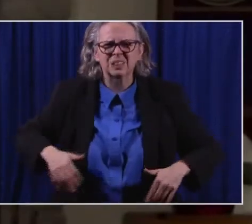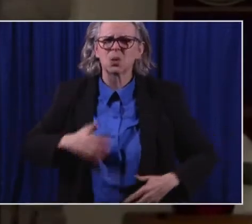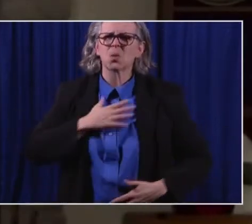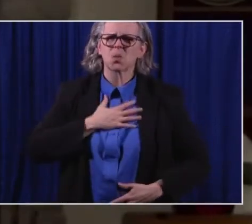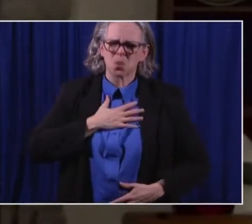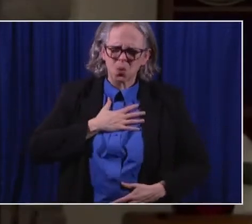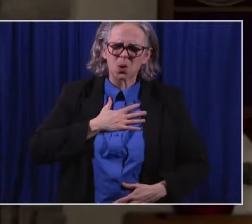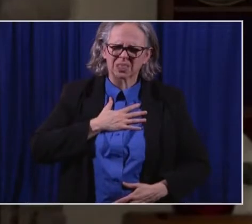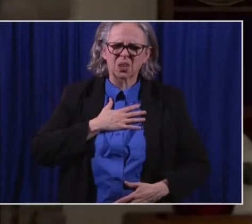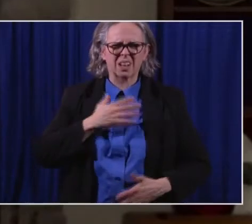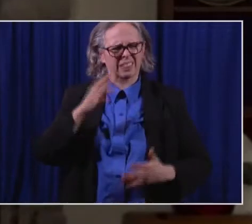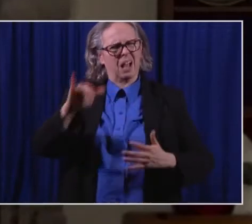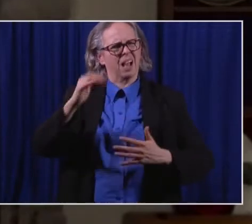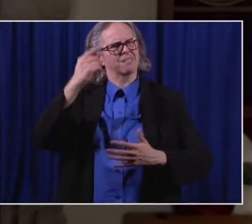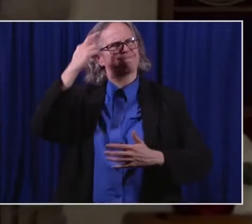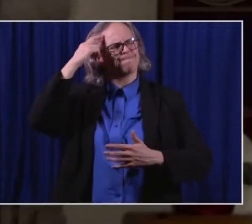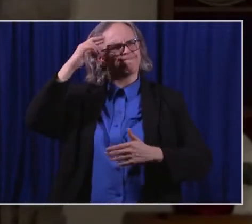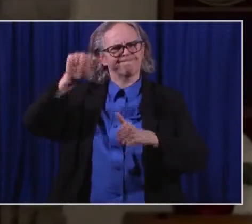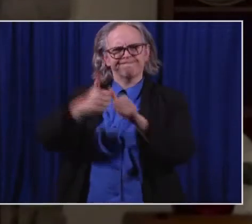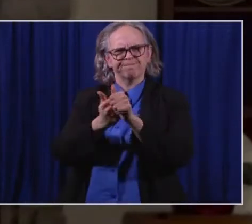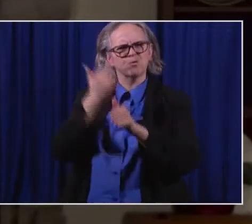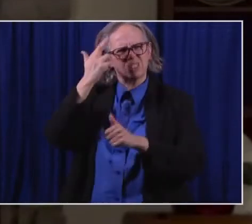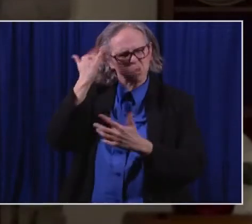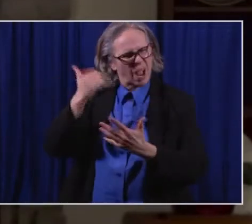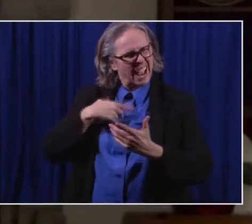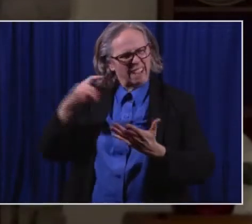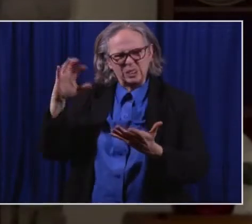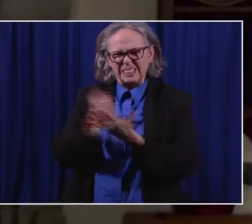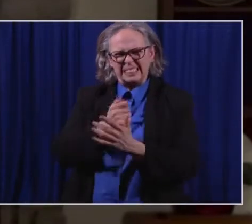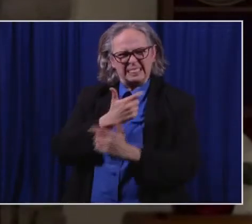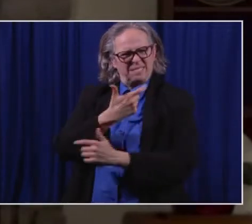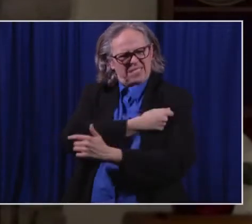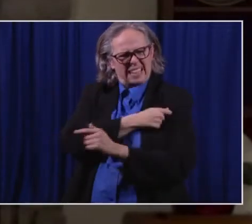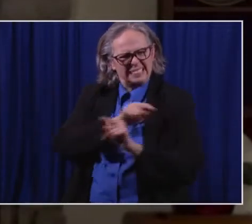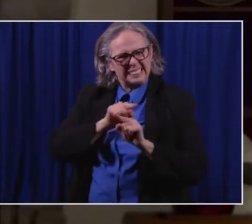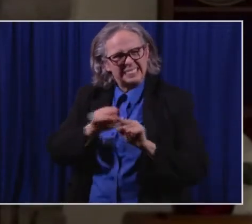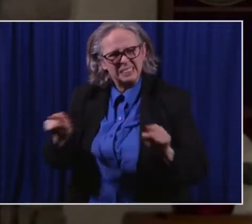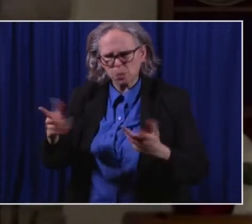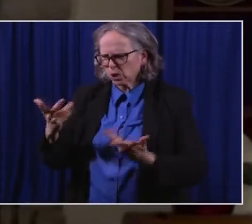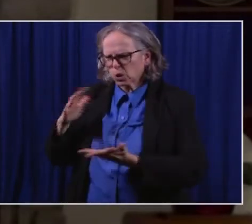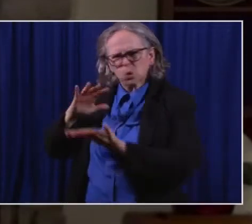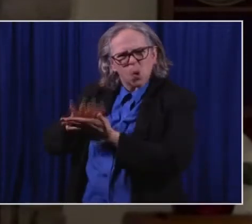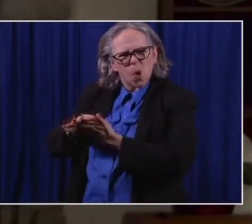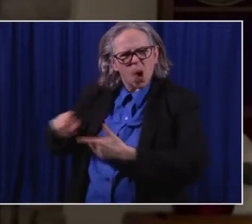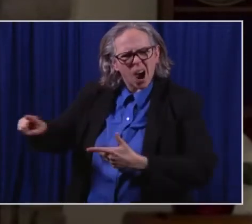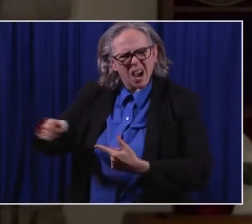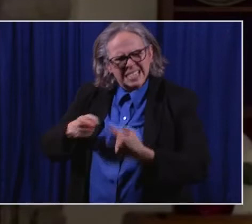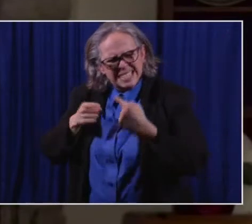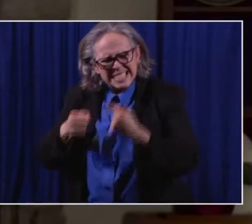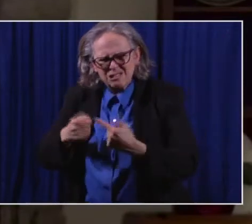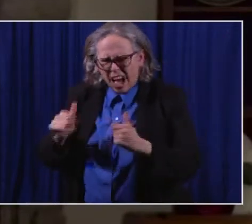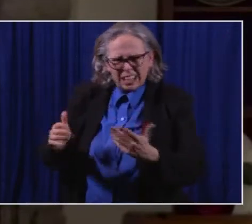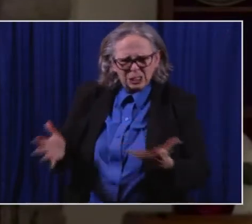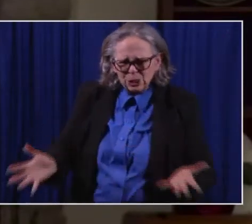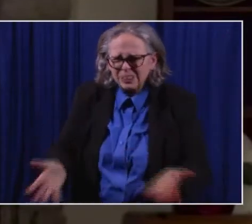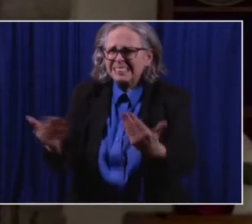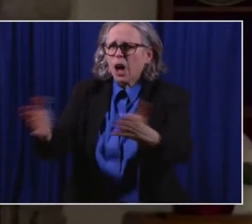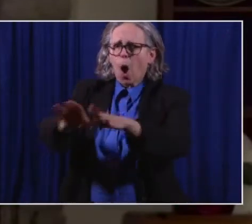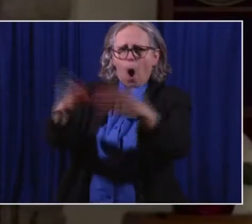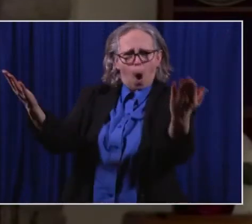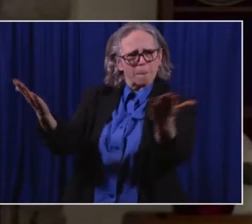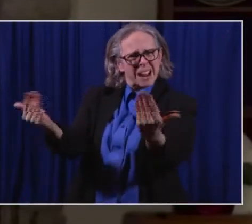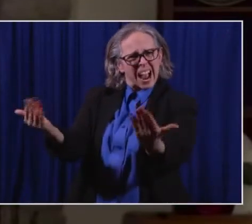this. Uh, many school schools have struggled with this. Many of them tried to open were open for a while, uh,